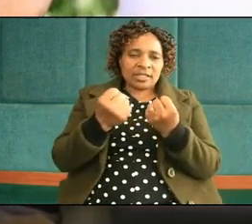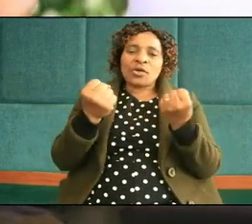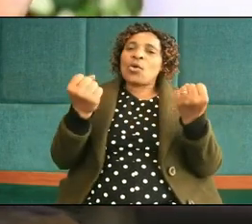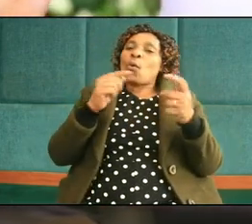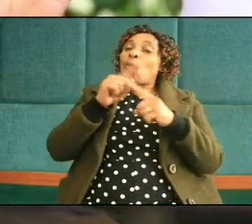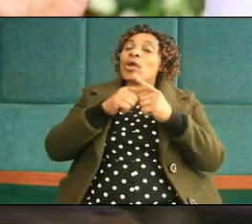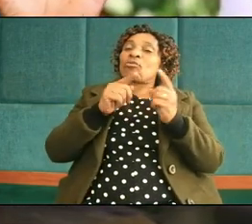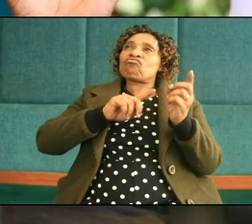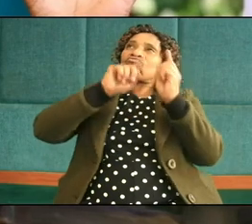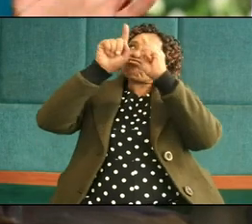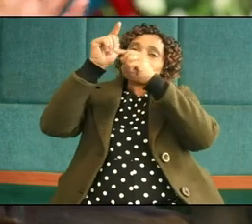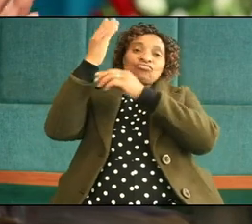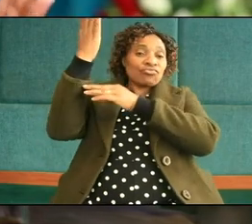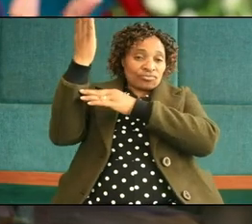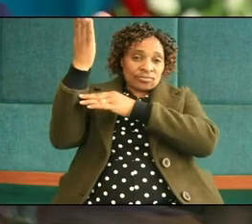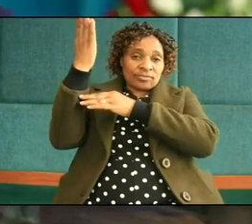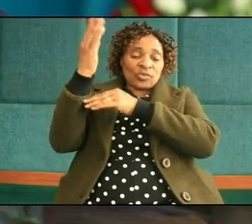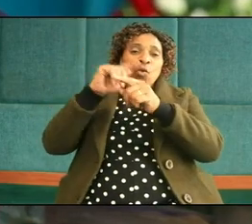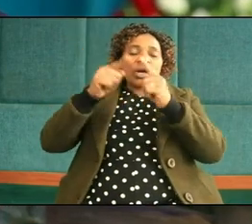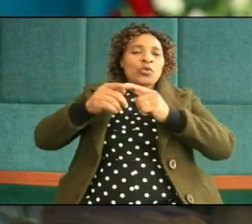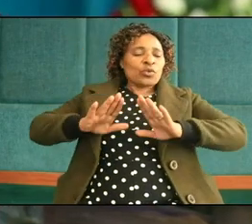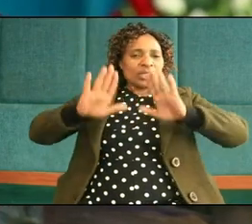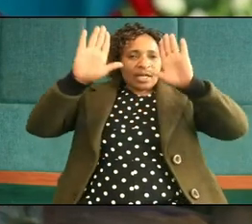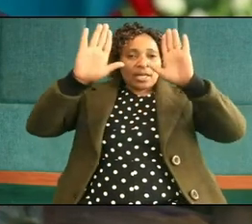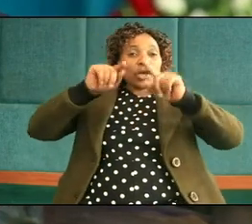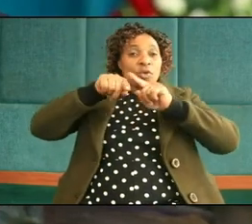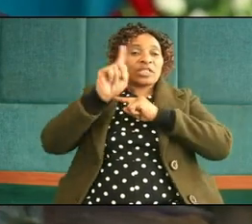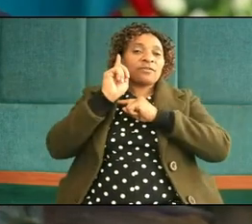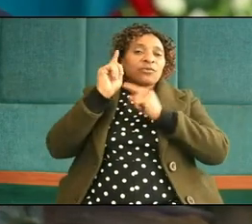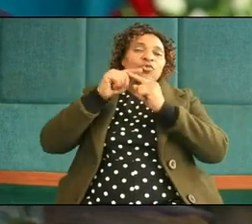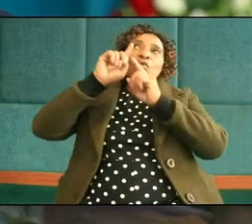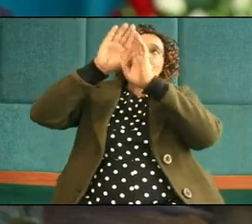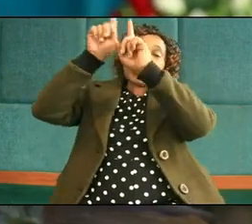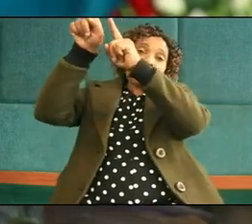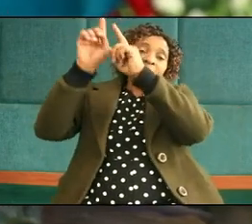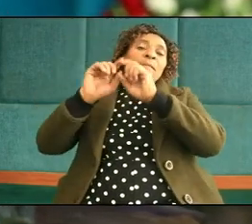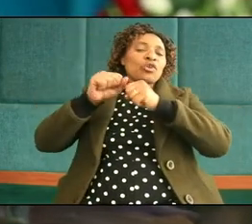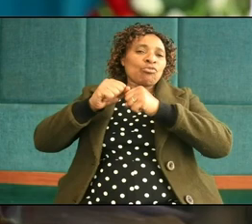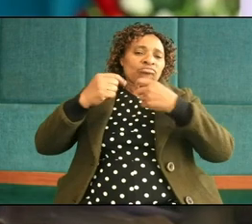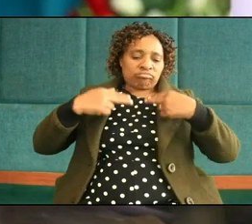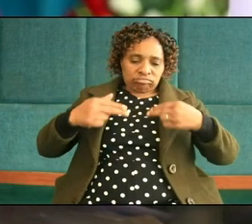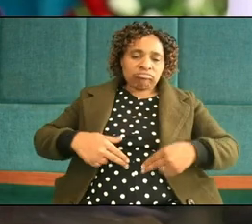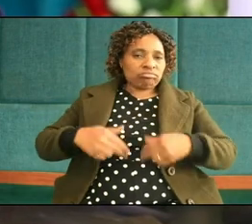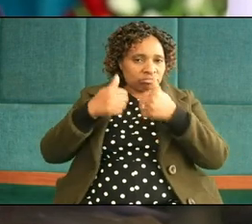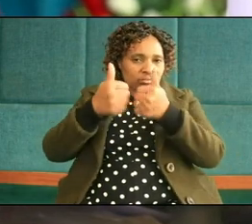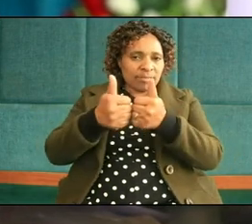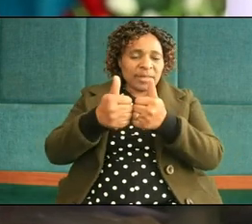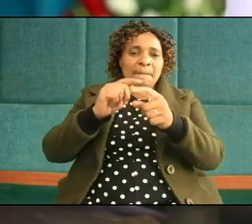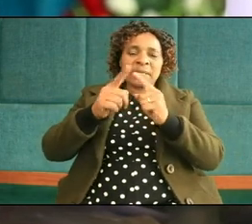you come to him when you surrender yourself to him he will heal you but for the abuser